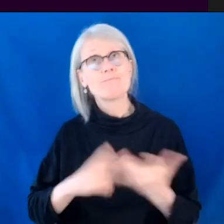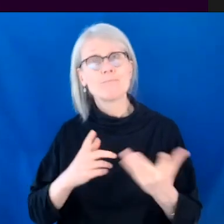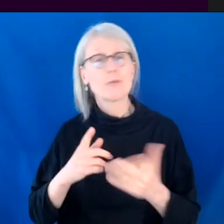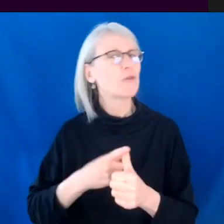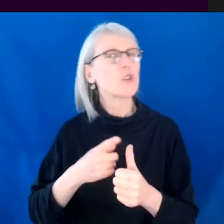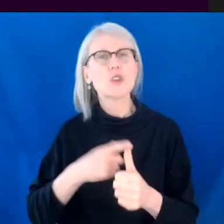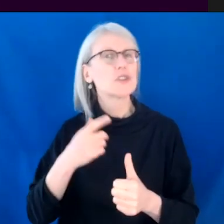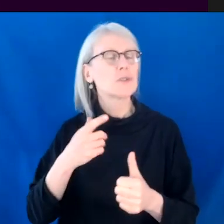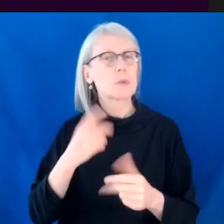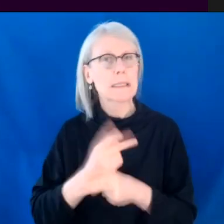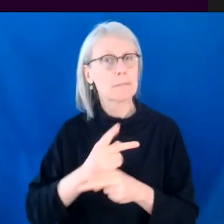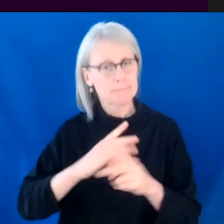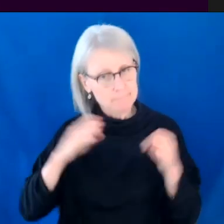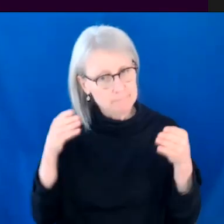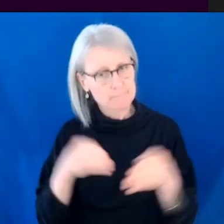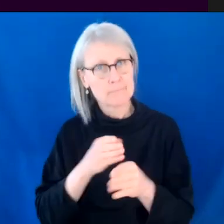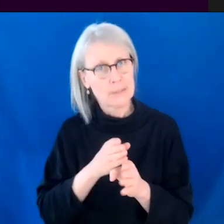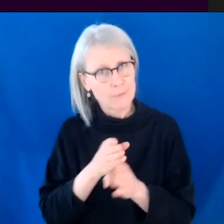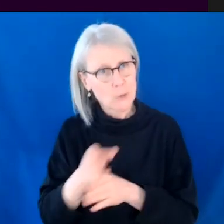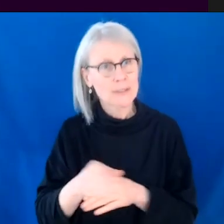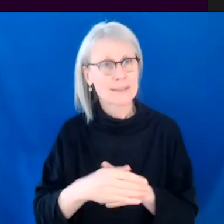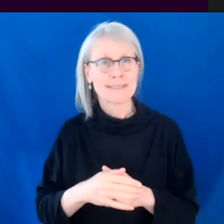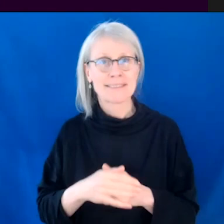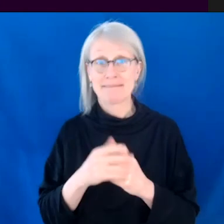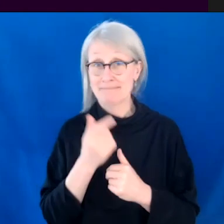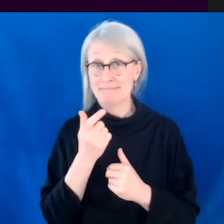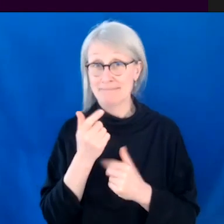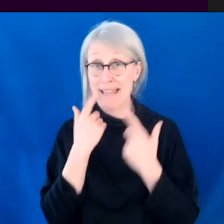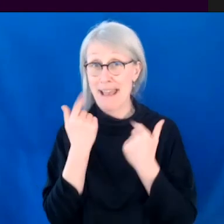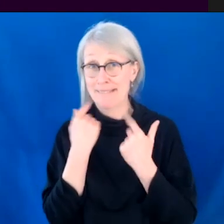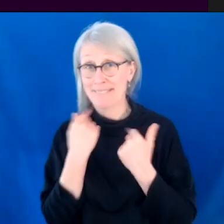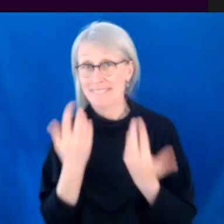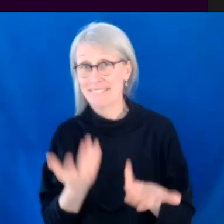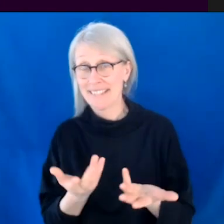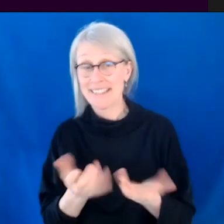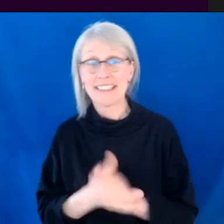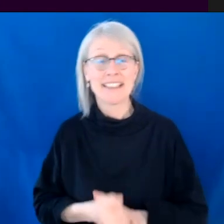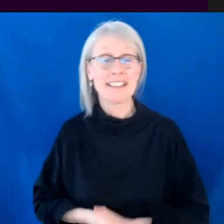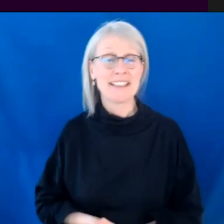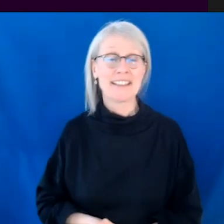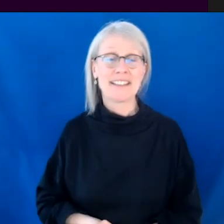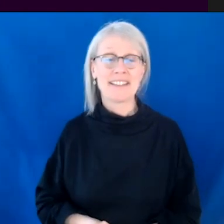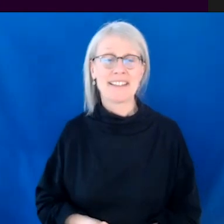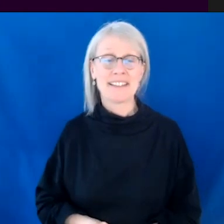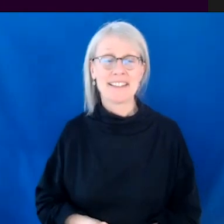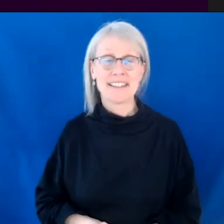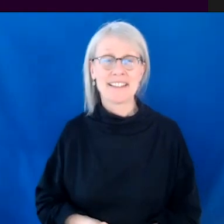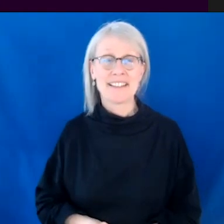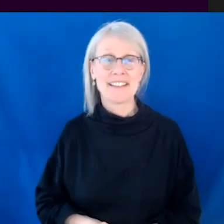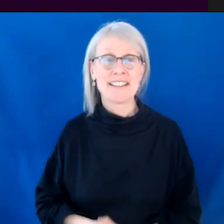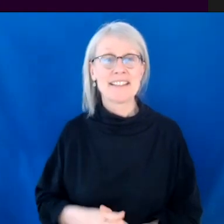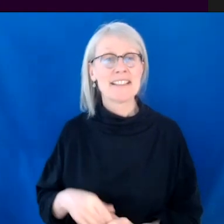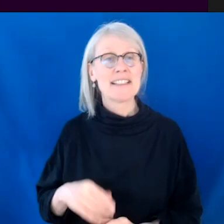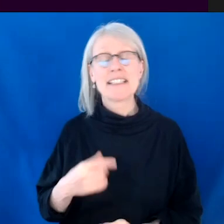Any tips on that? Oh, I mean, I feel. Like, to be honest, I'm